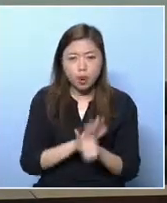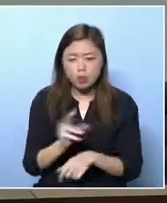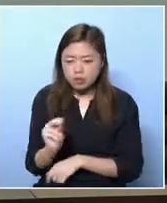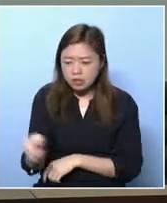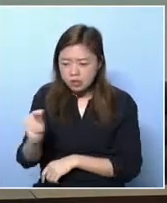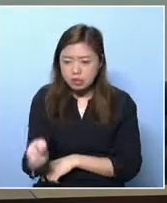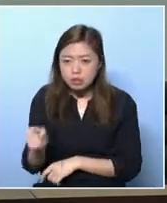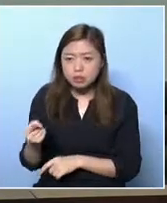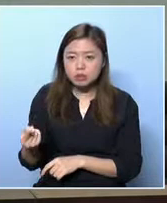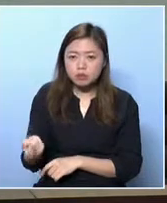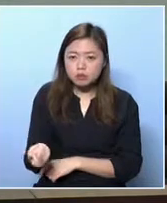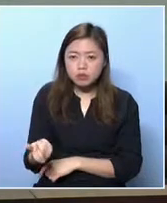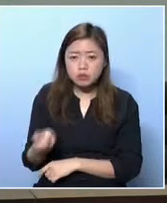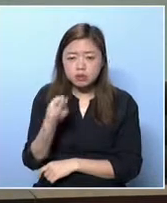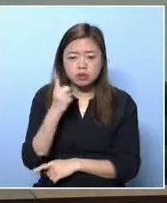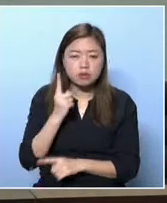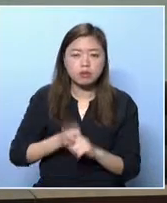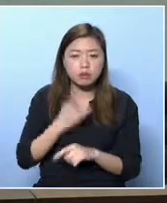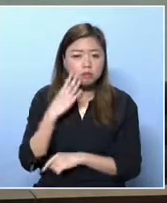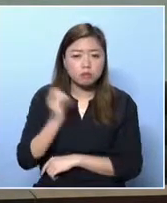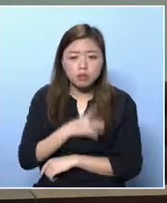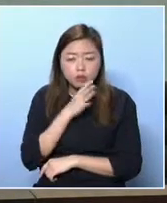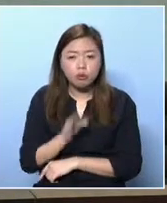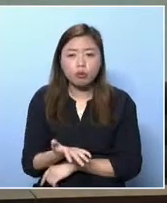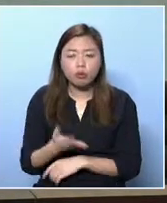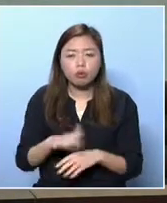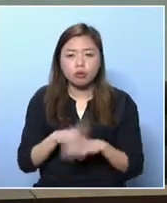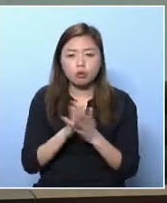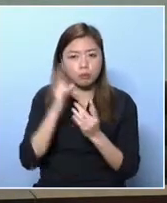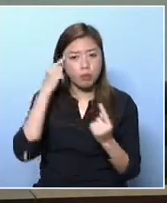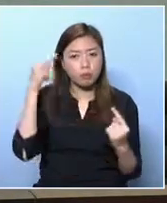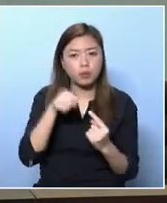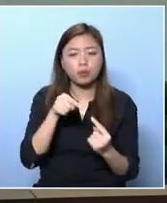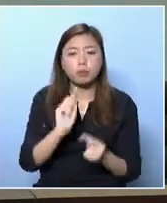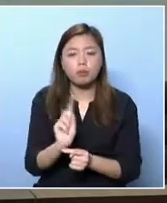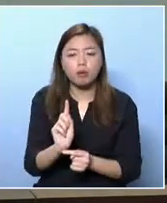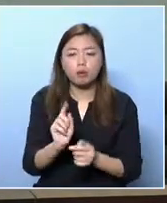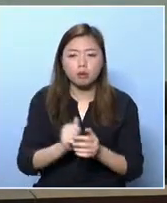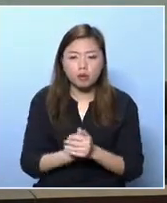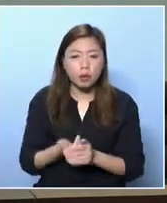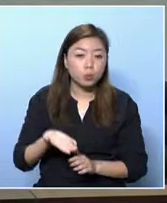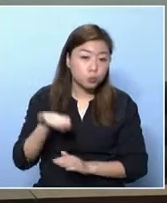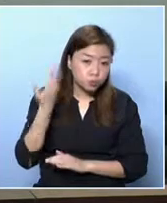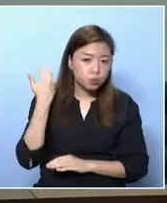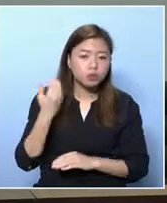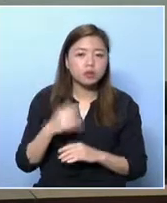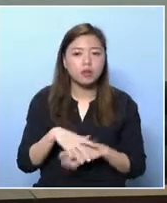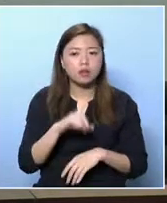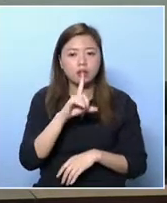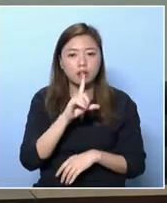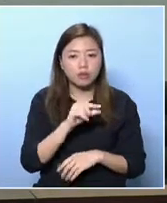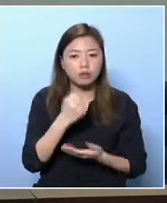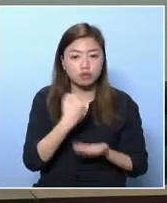CSSA is the safety net. And we're talking about a second safety net. And the whole policy on